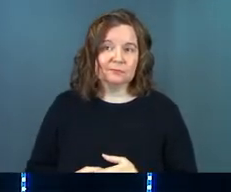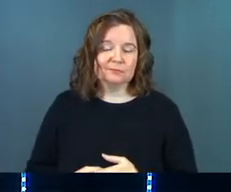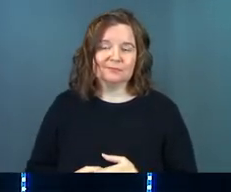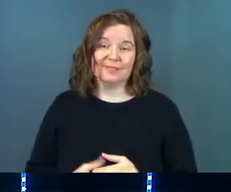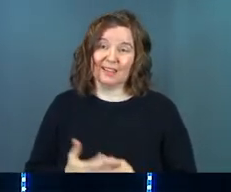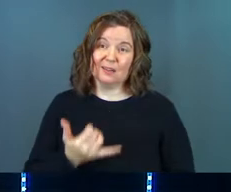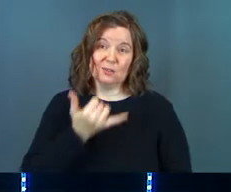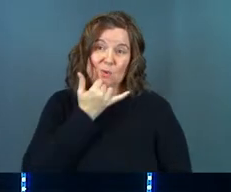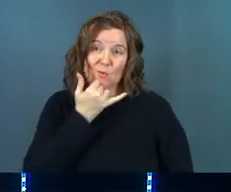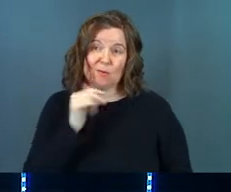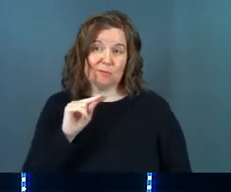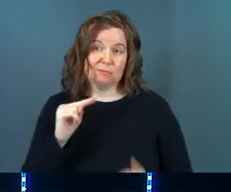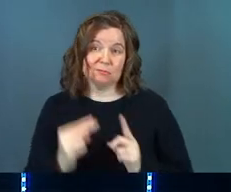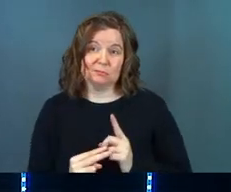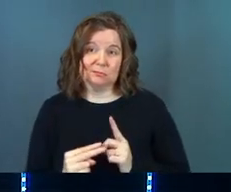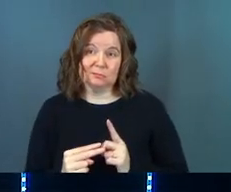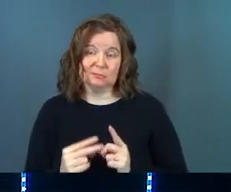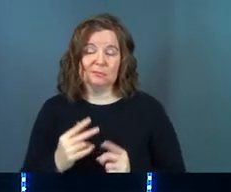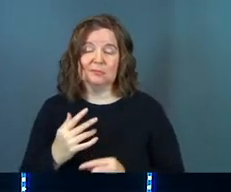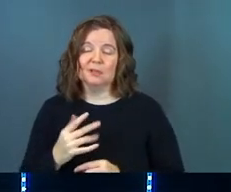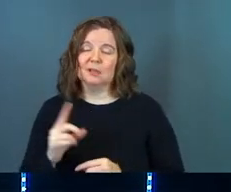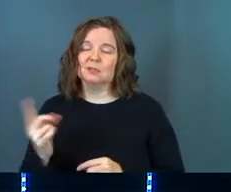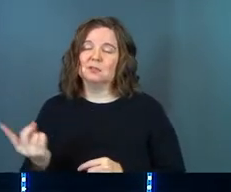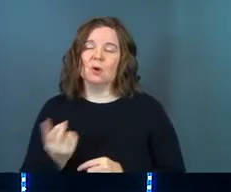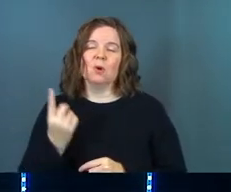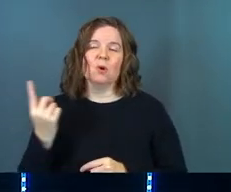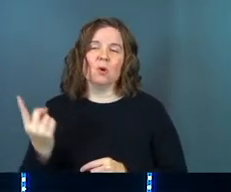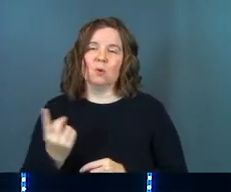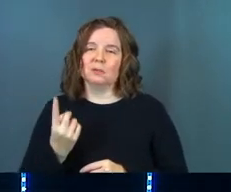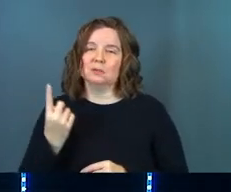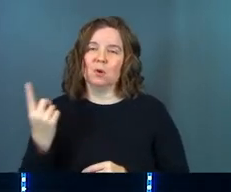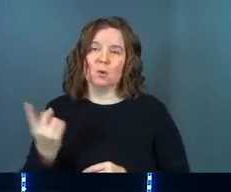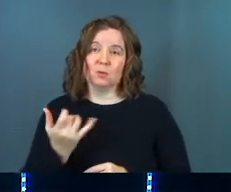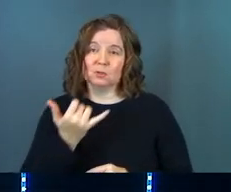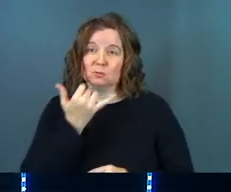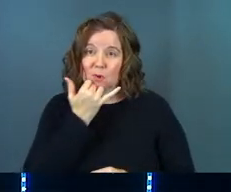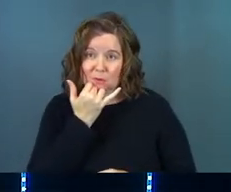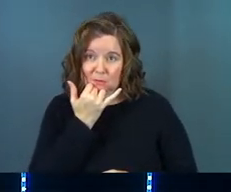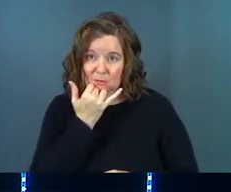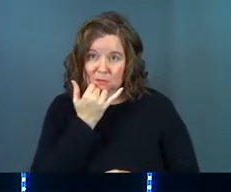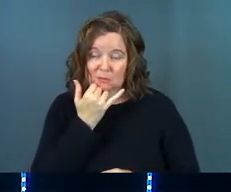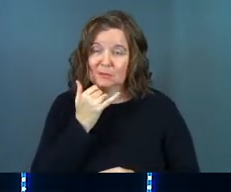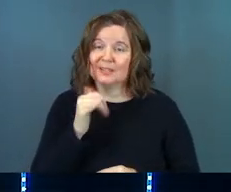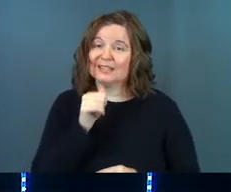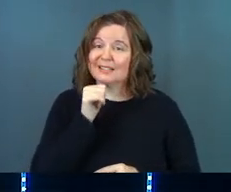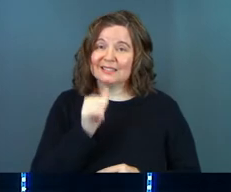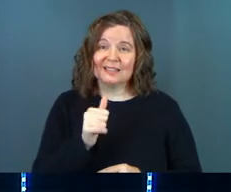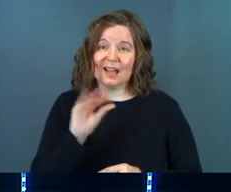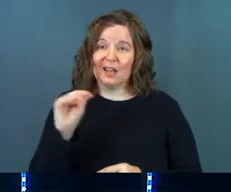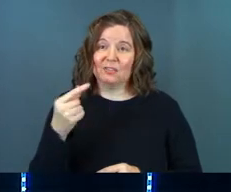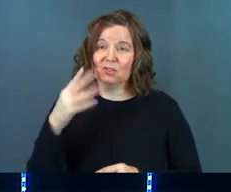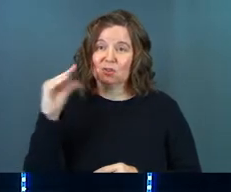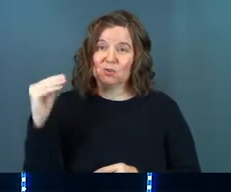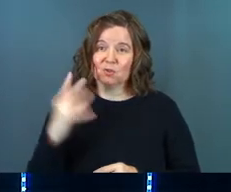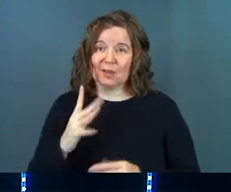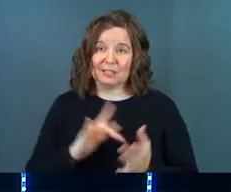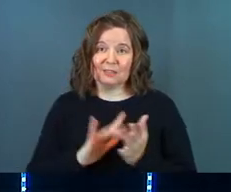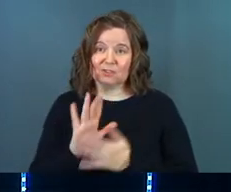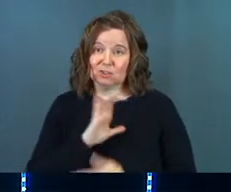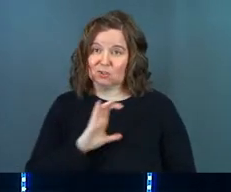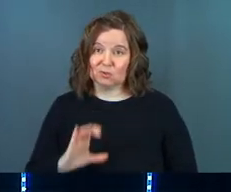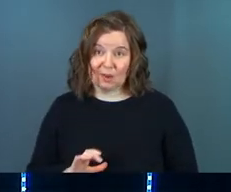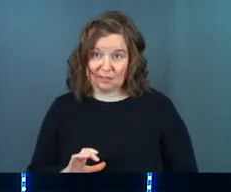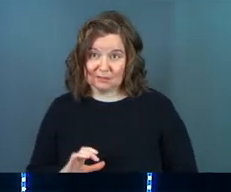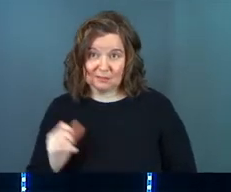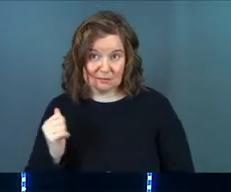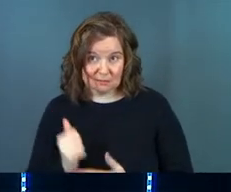And it's wrong. And it's always, always wrong. And that is not the grace of Jesus Christ. Amen?